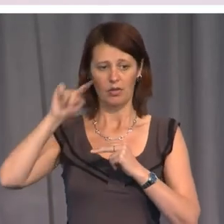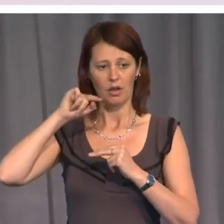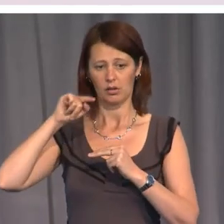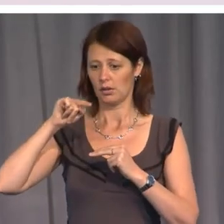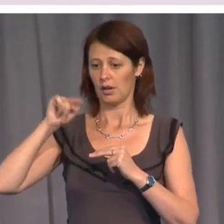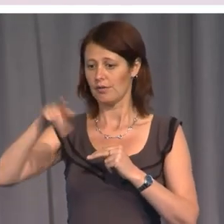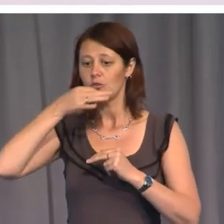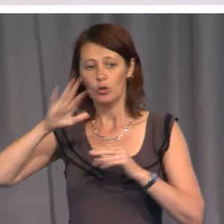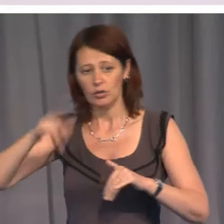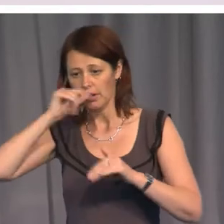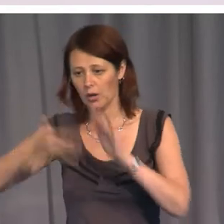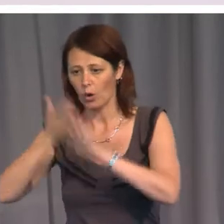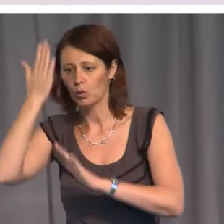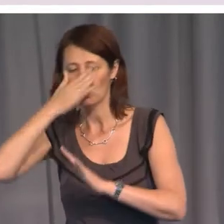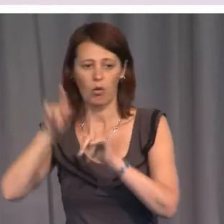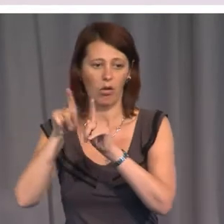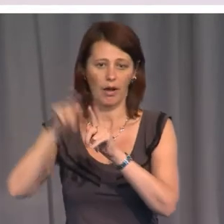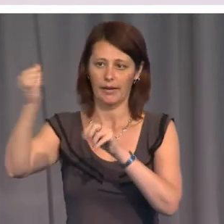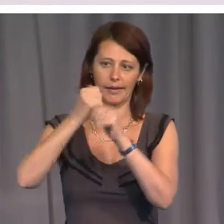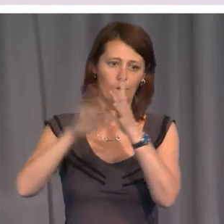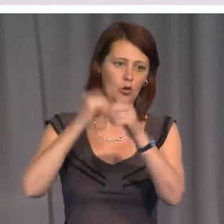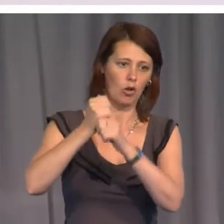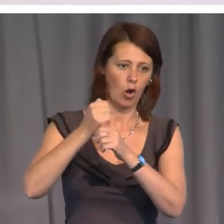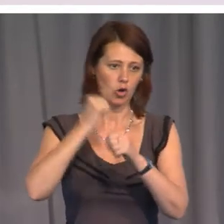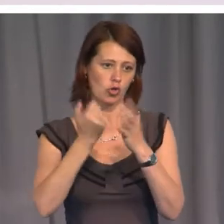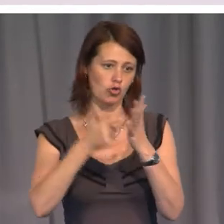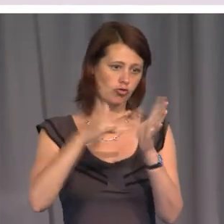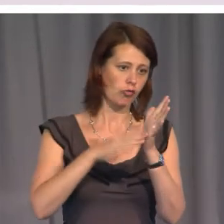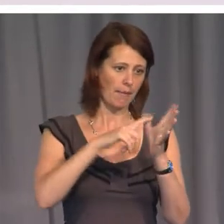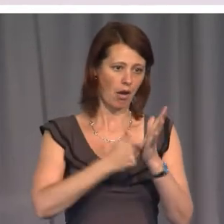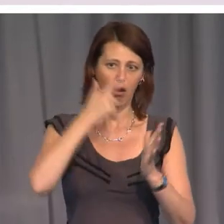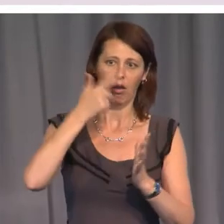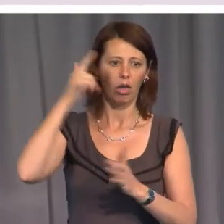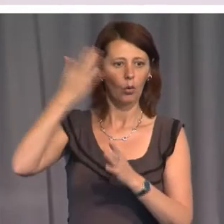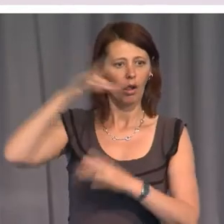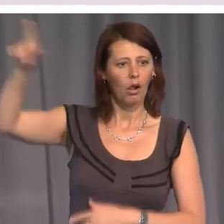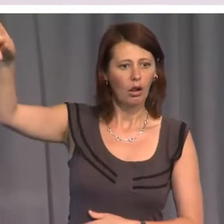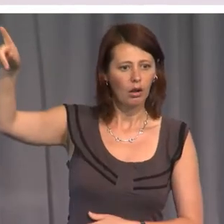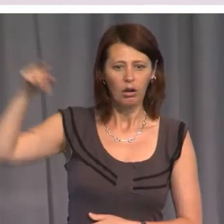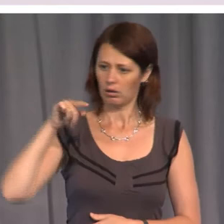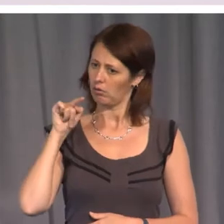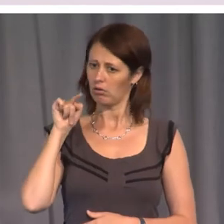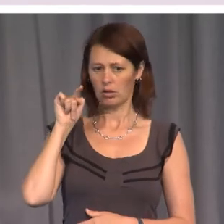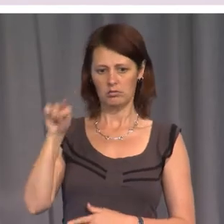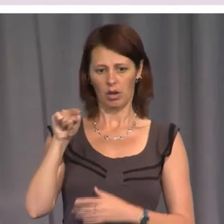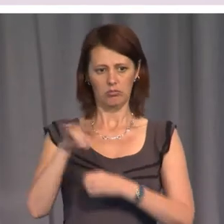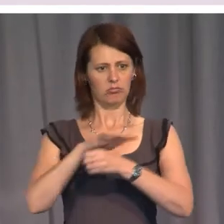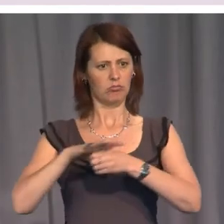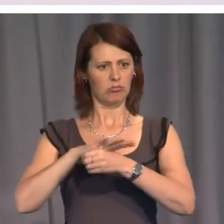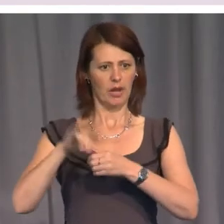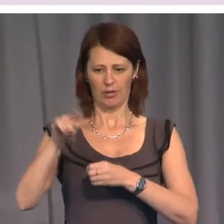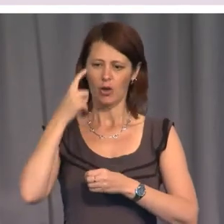for them at Geelong Grammar and the like would have a real deterrent effect. I mean, normally sanctions try to avoid